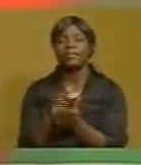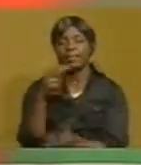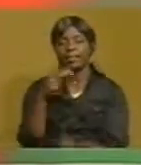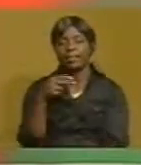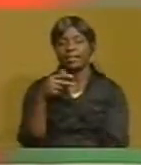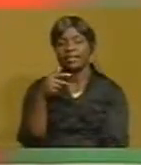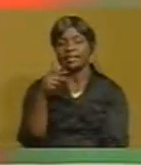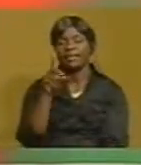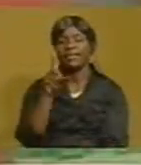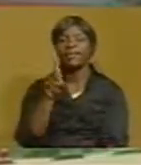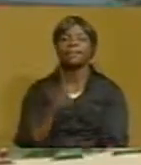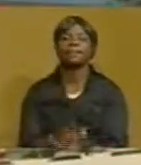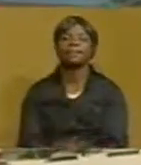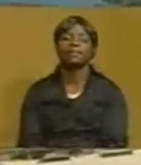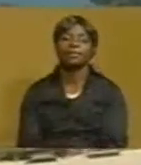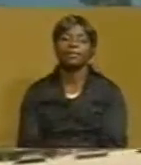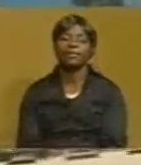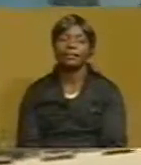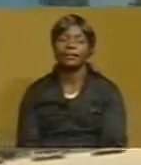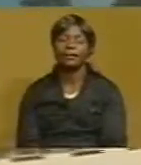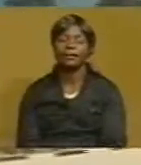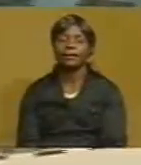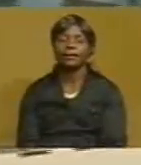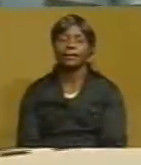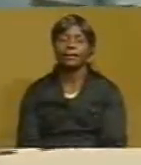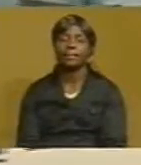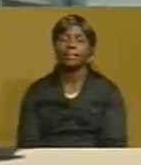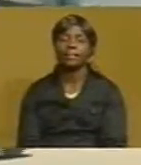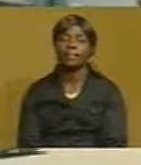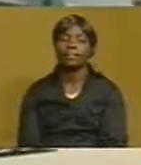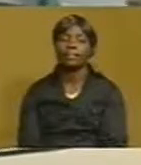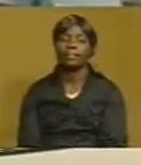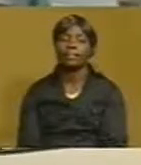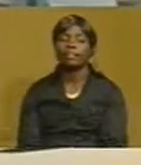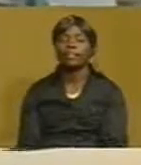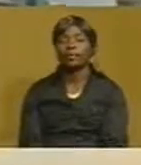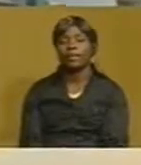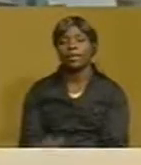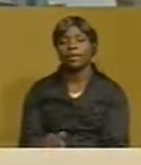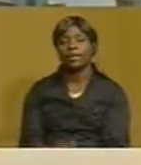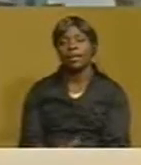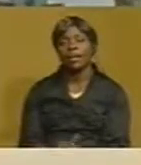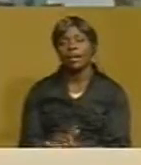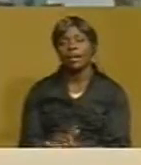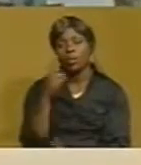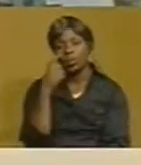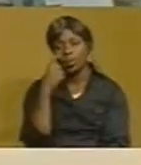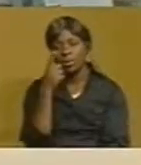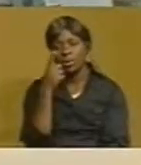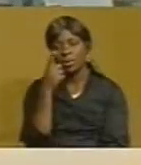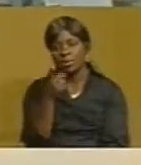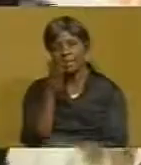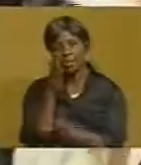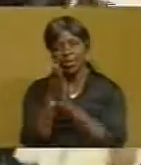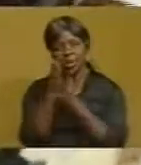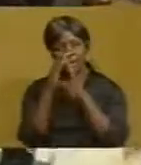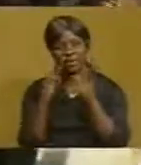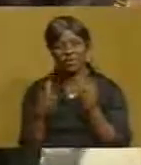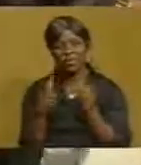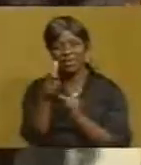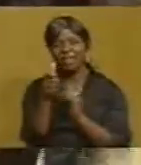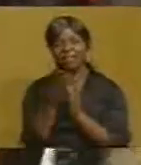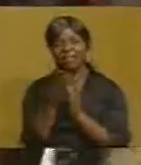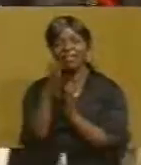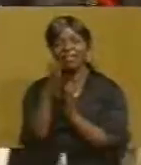Tasungana Kazembe reports. This state-of-the-art HTD showroom will not only add beauty to the city of Blanta but will